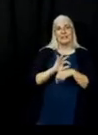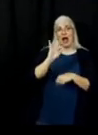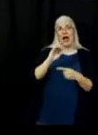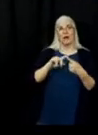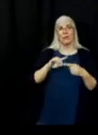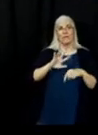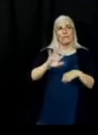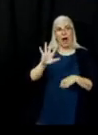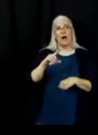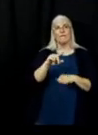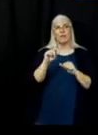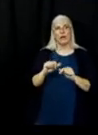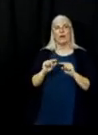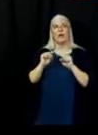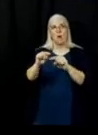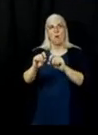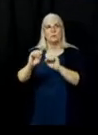.30.